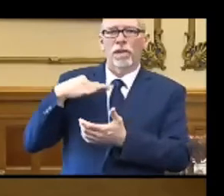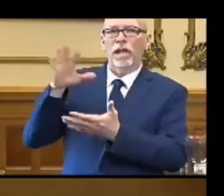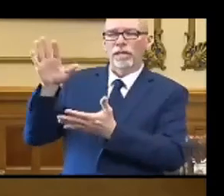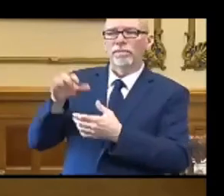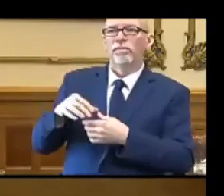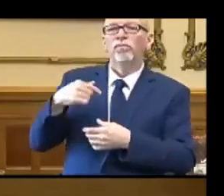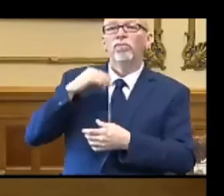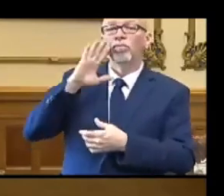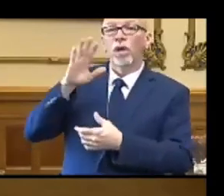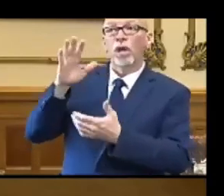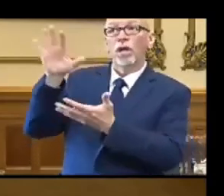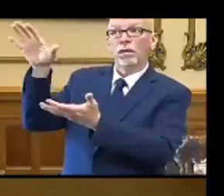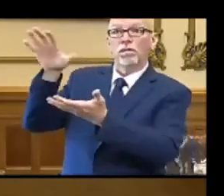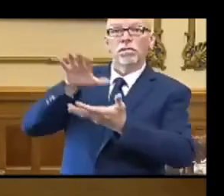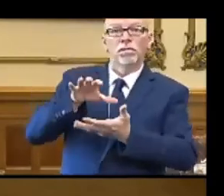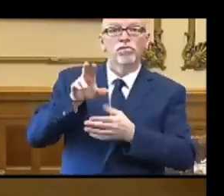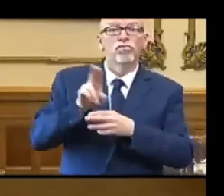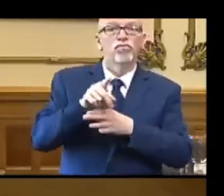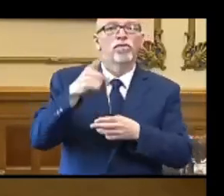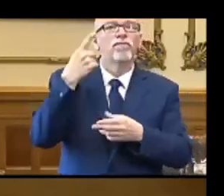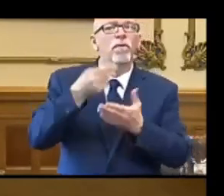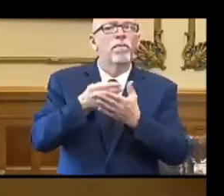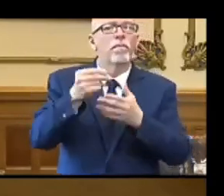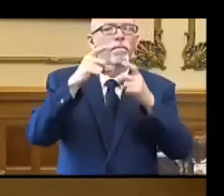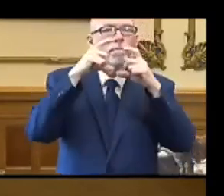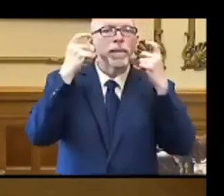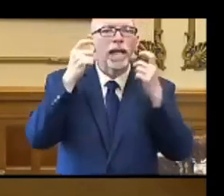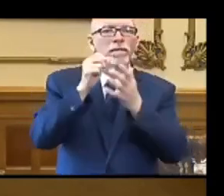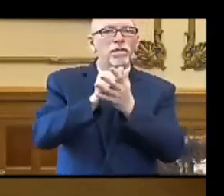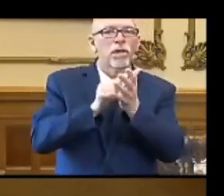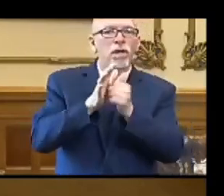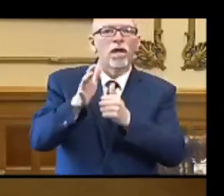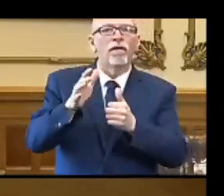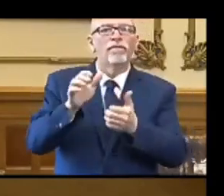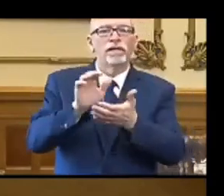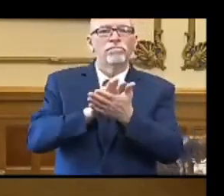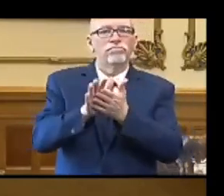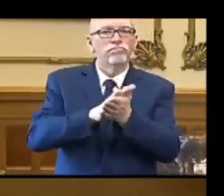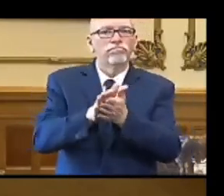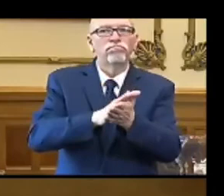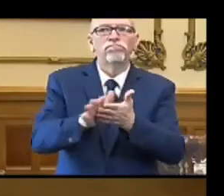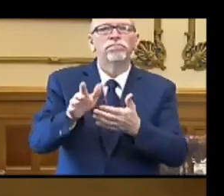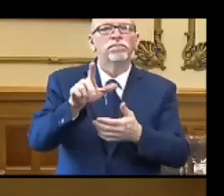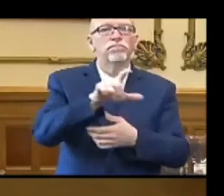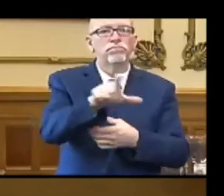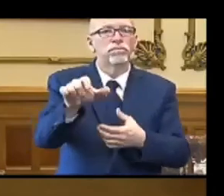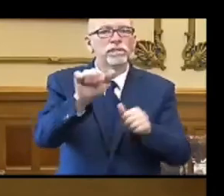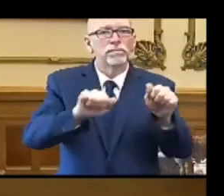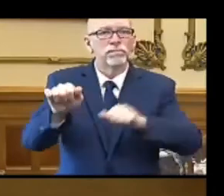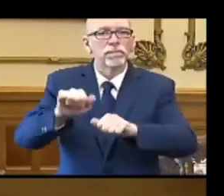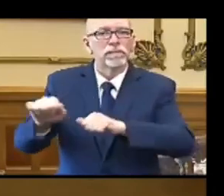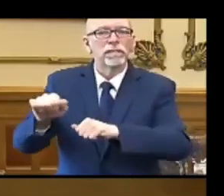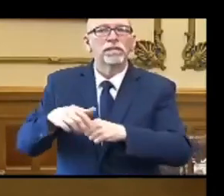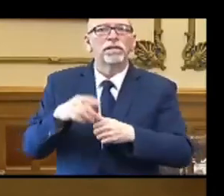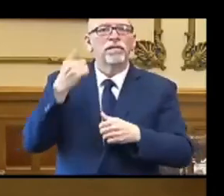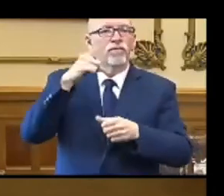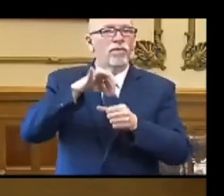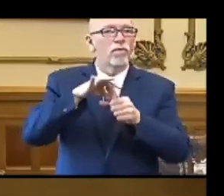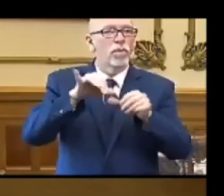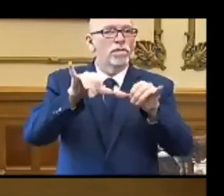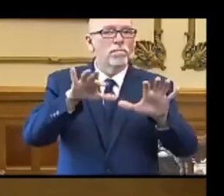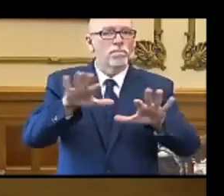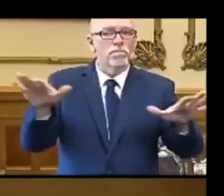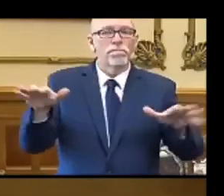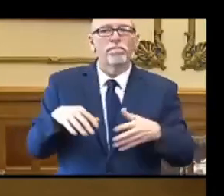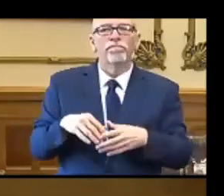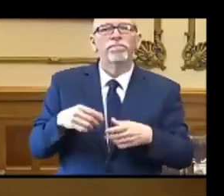are using that money to purchase masks, gloves, hand sanitizer, cleaning and disinfecting supplies for voting systems,